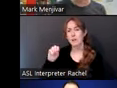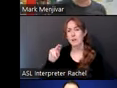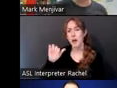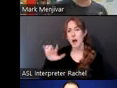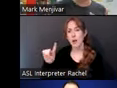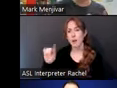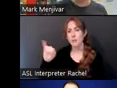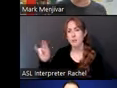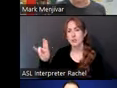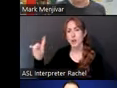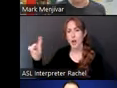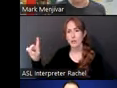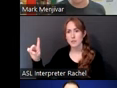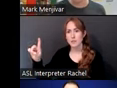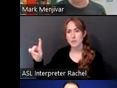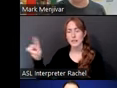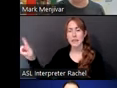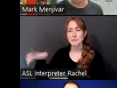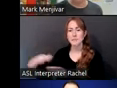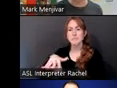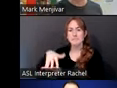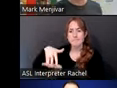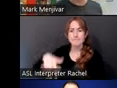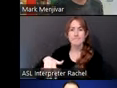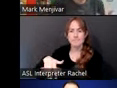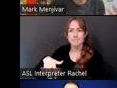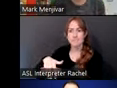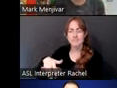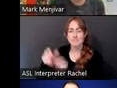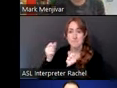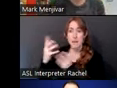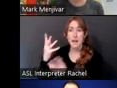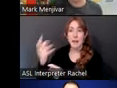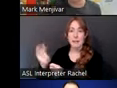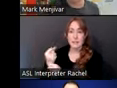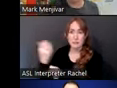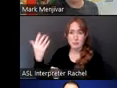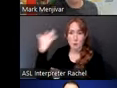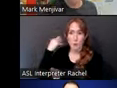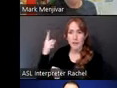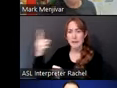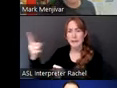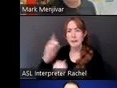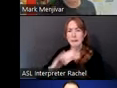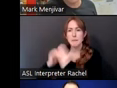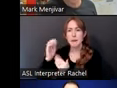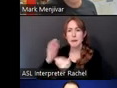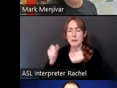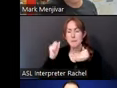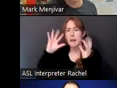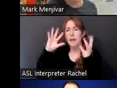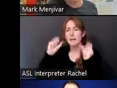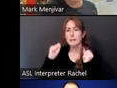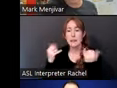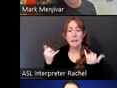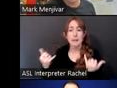settling in decades ago and created this whole beautiful, really amazing contemporary art spaces. I